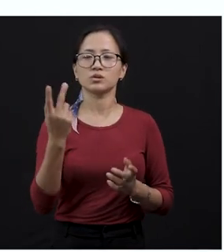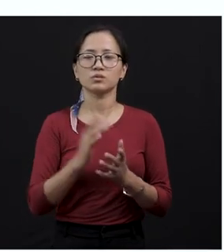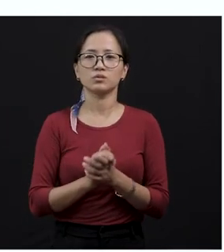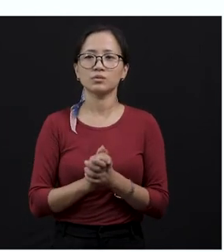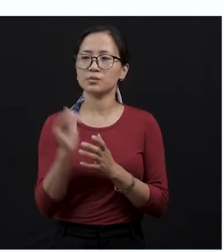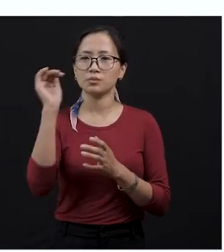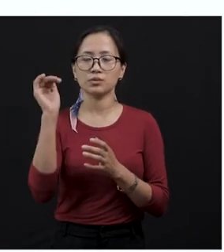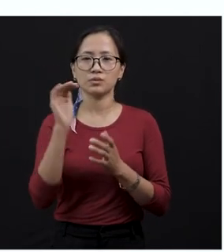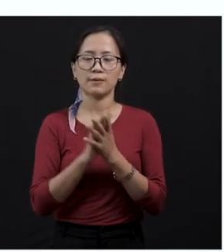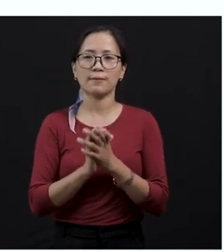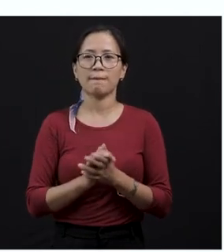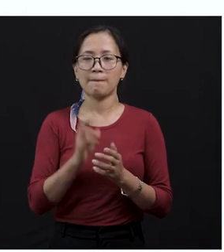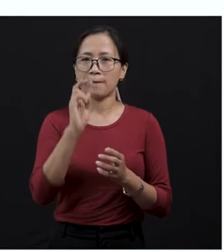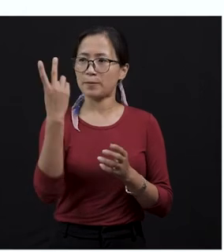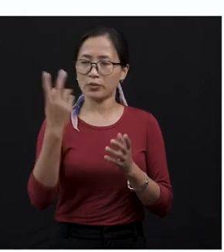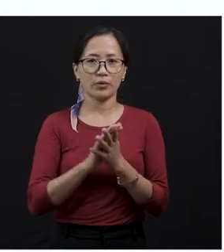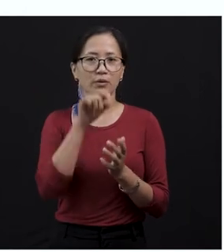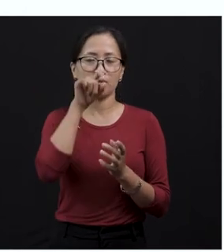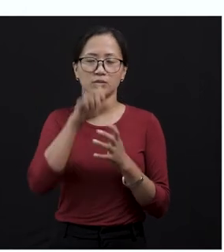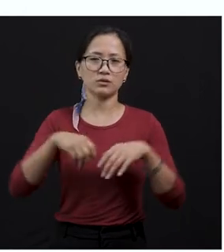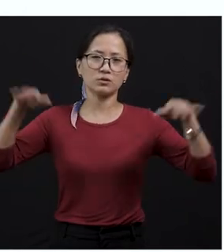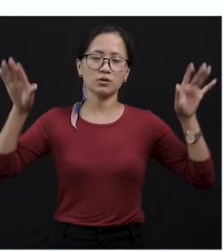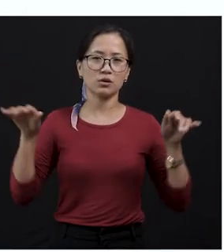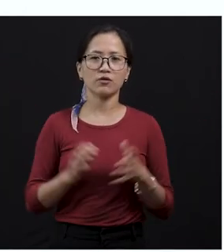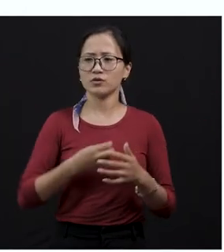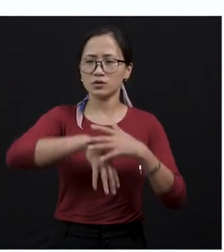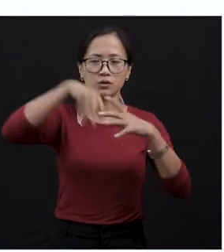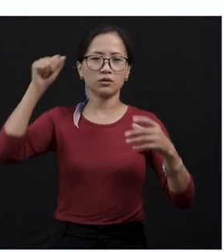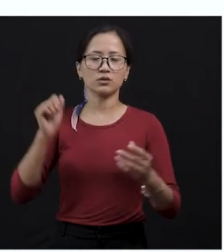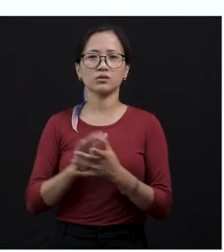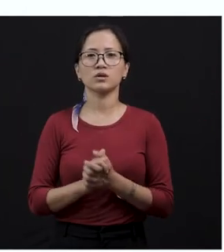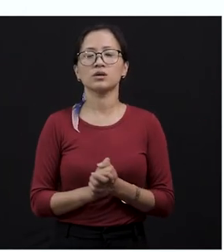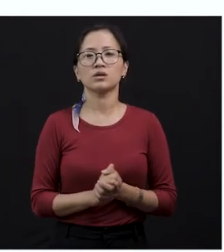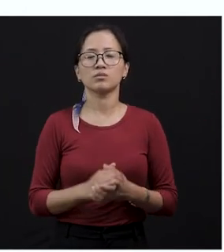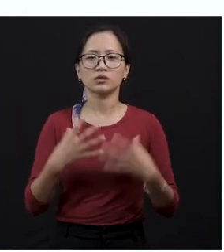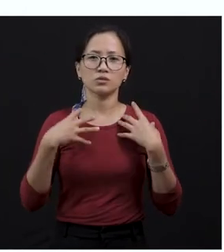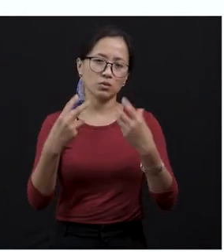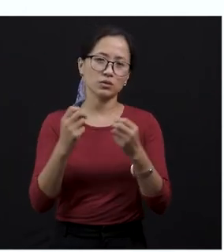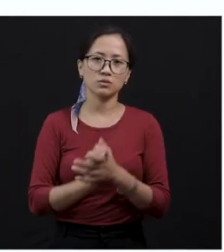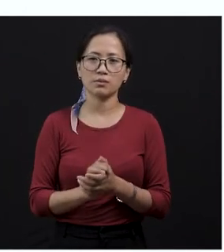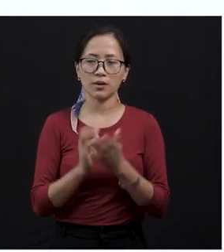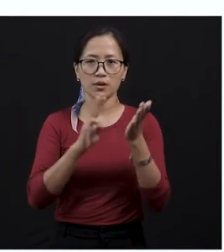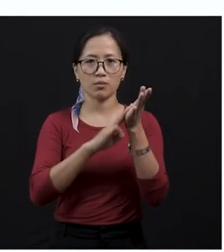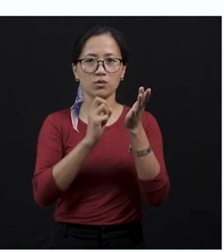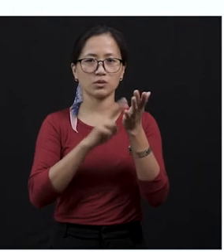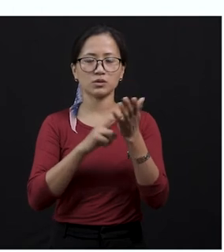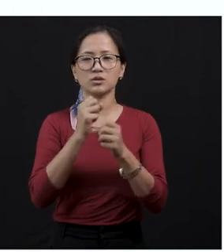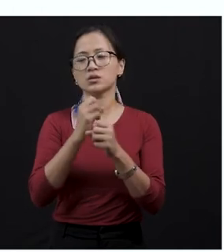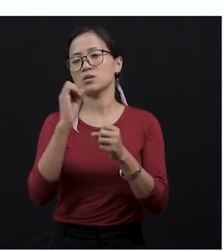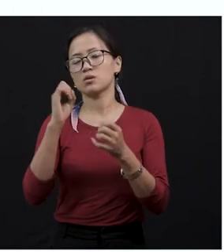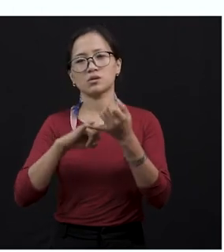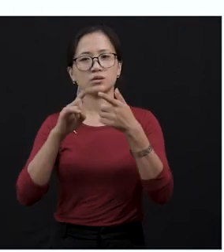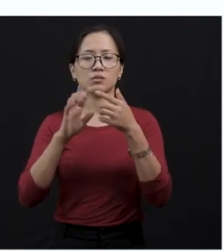flew out to attack the snake again. Because they really wanted the mangos to win this battle. So they flew